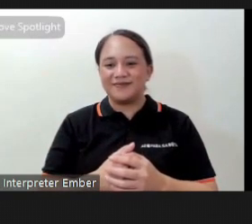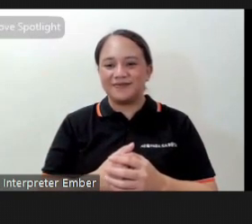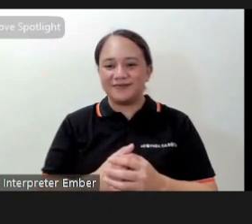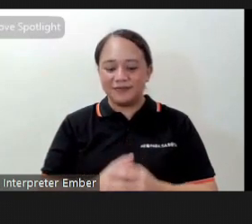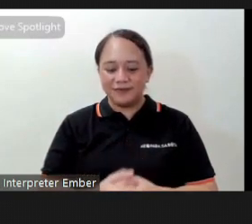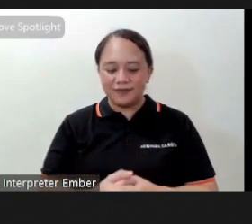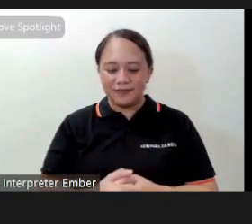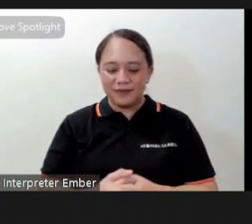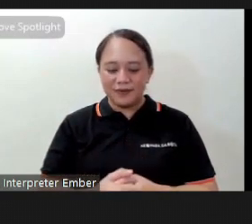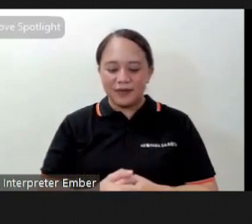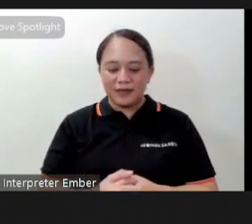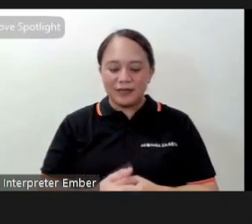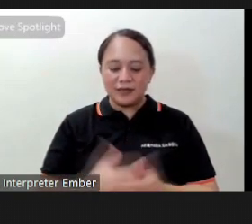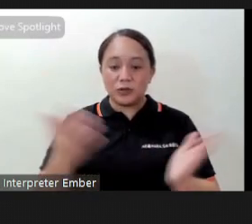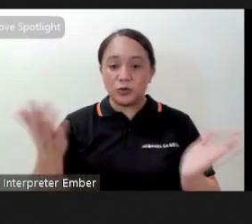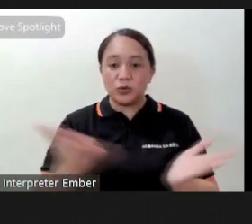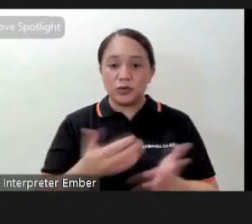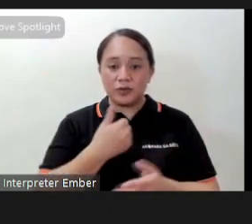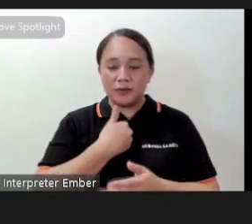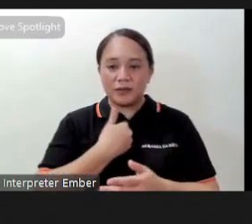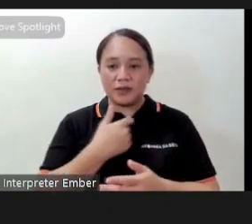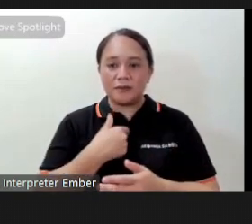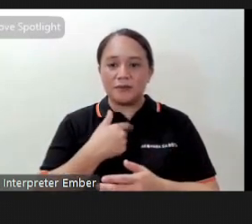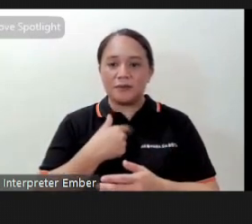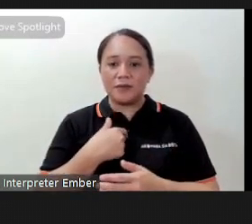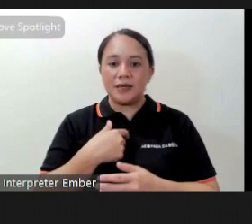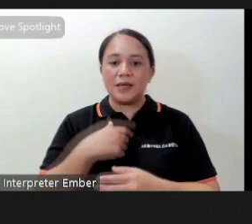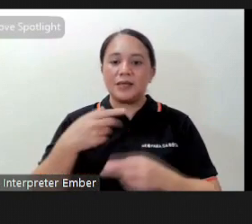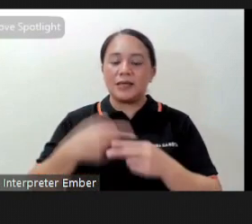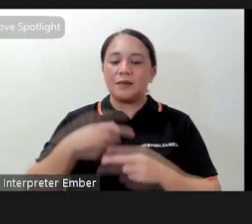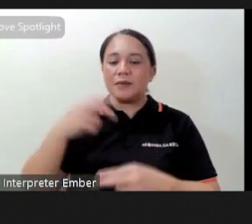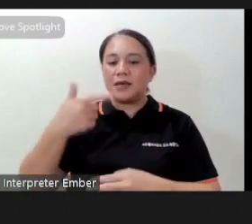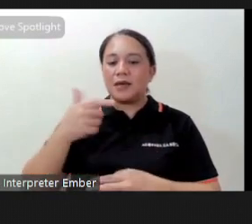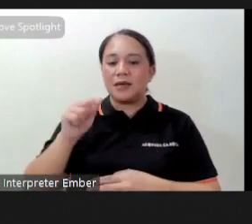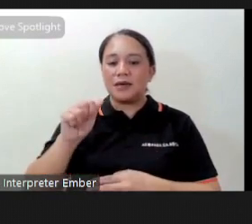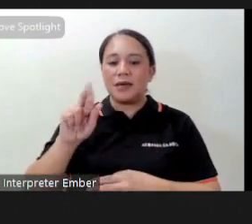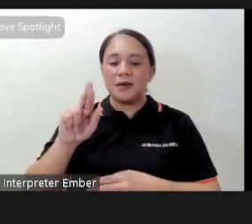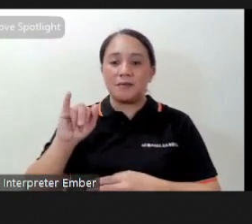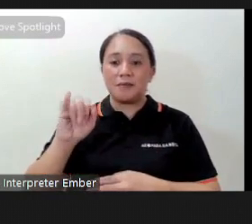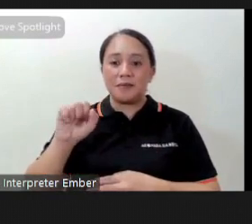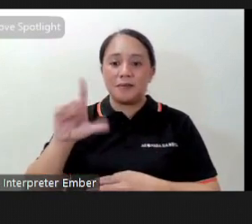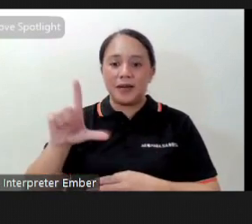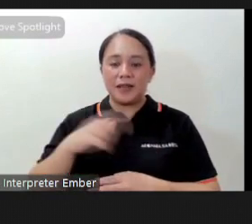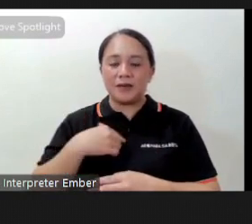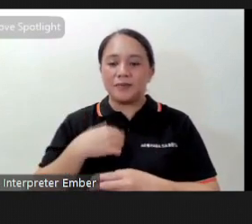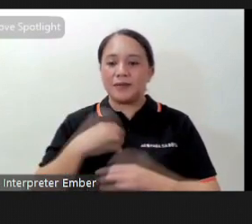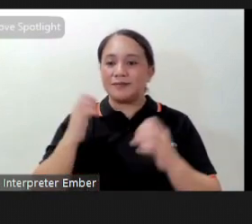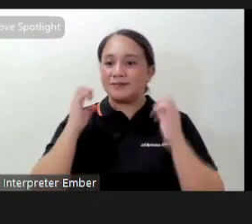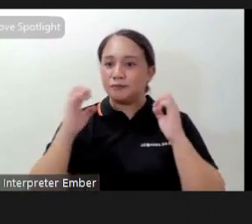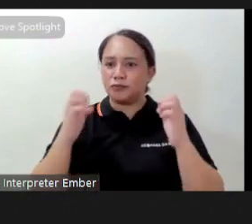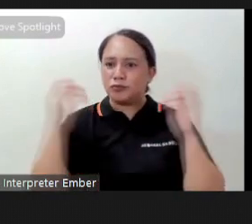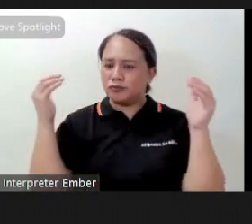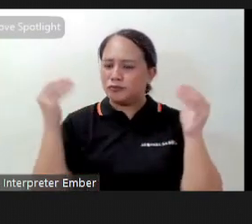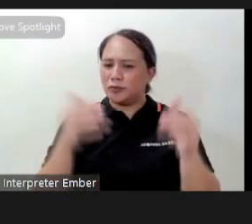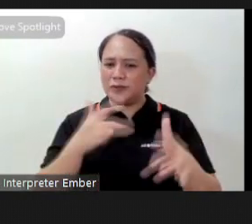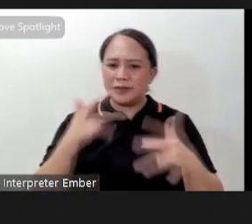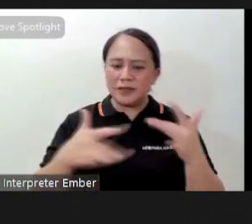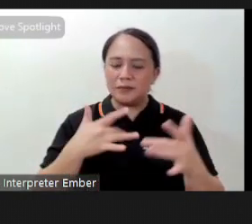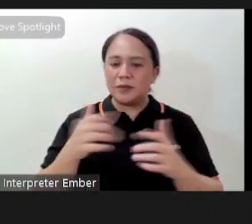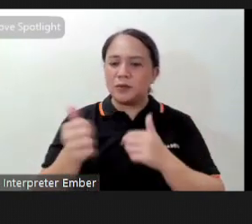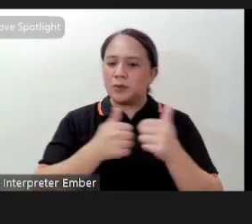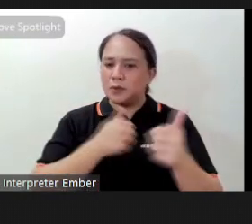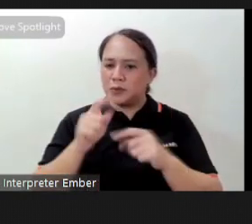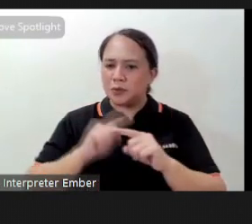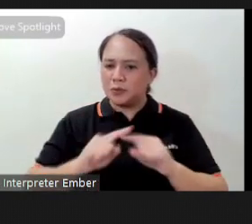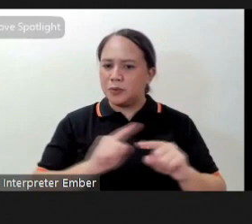just to quickly introduce myself I am Gabriel Goseco and generally speaking I am a fitness enthusiast I competed in powerlifting